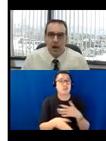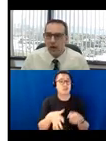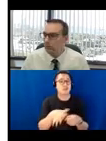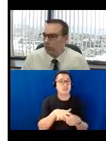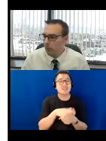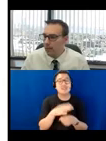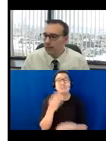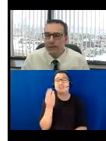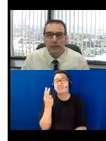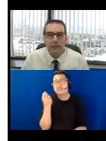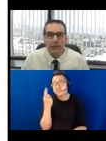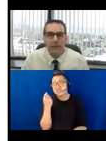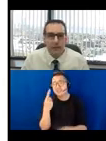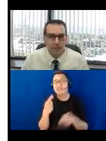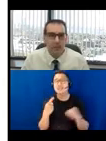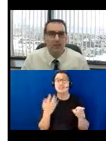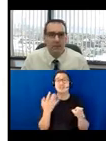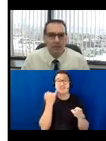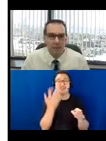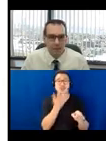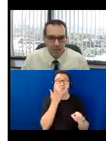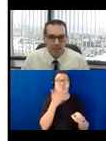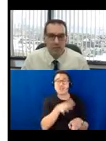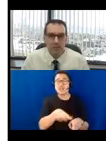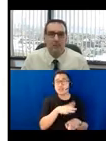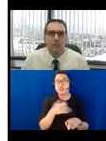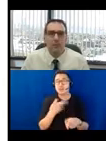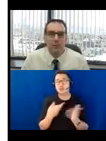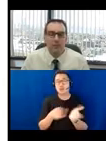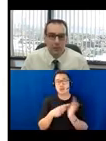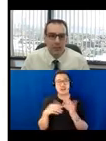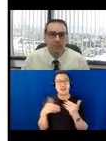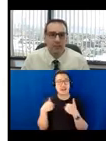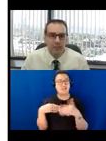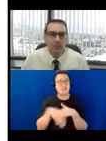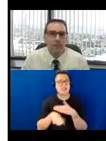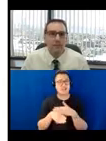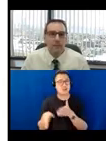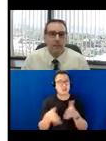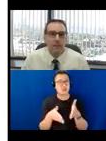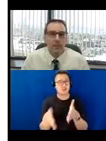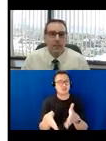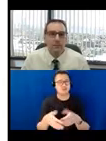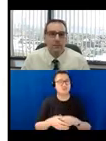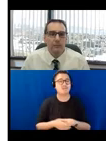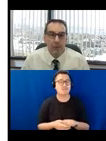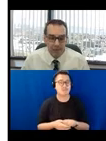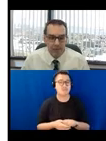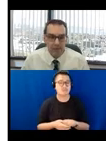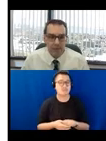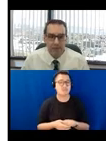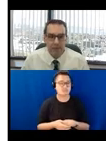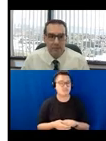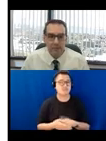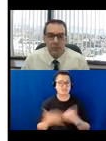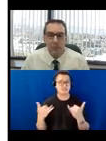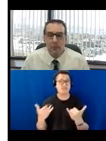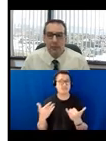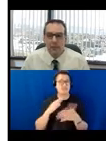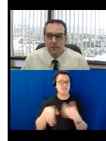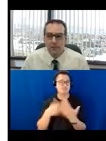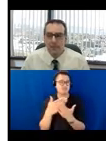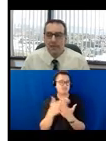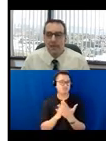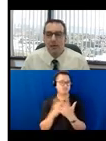routes are required, and must be accessible with these newly developed amenities. So